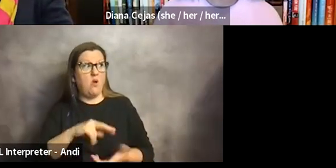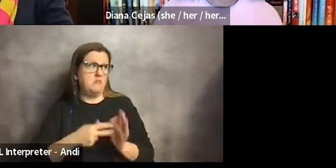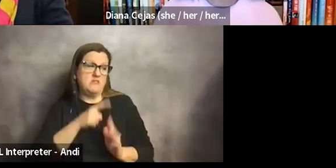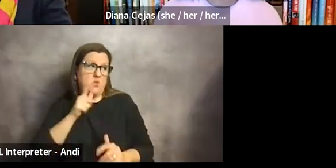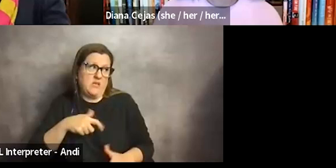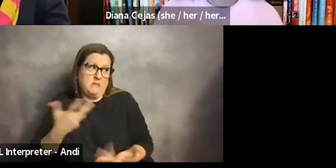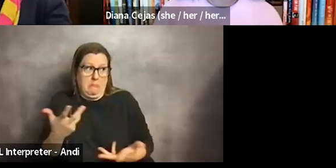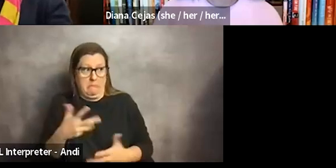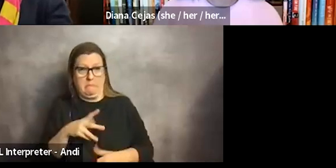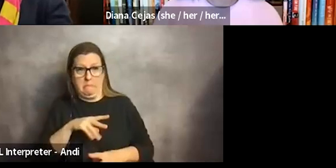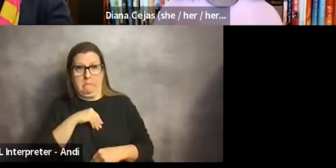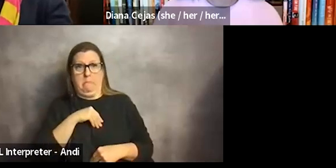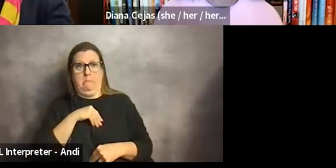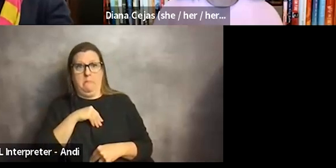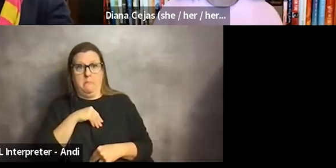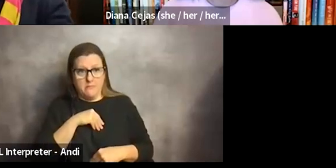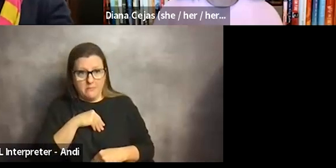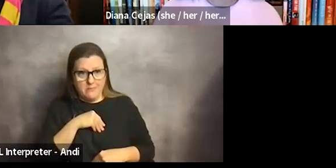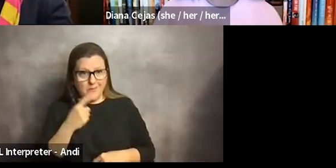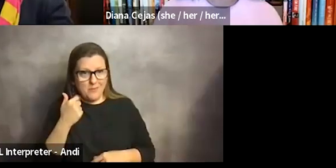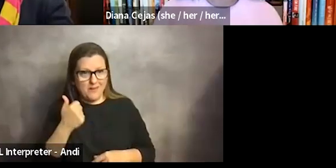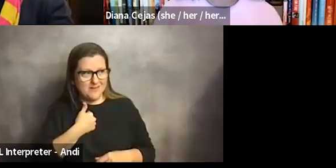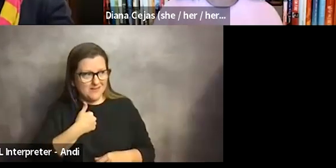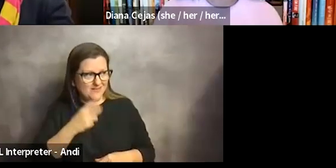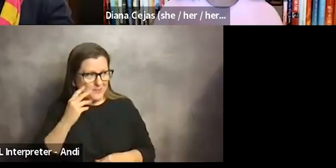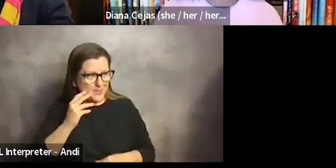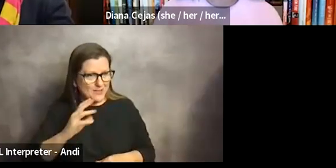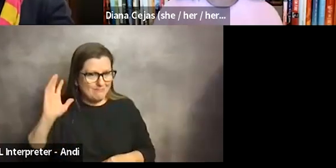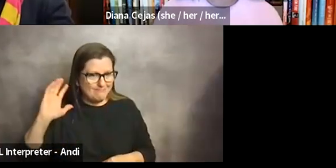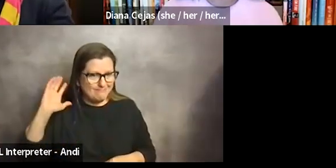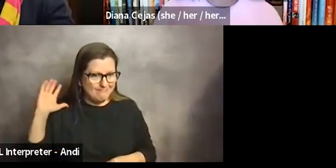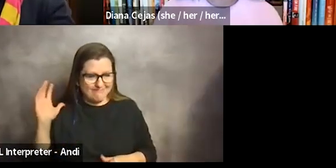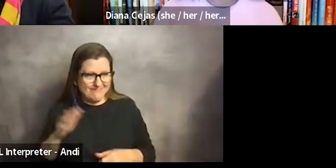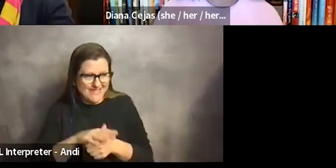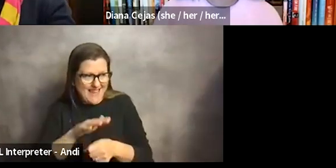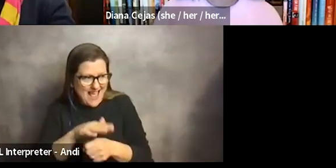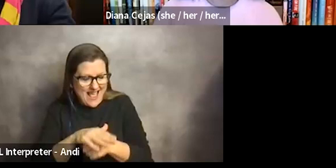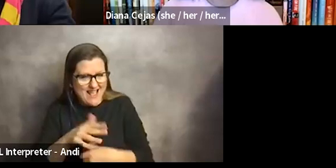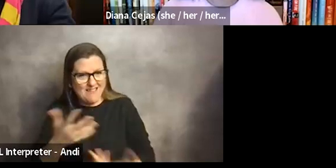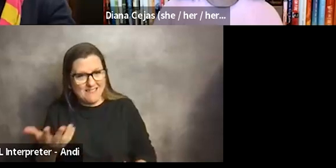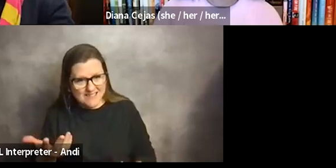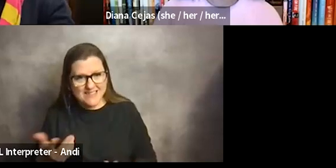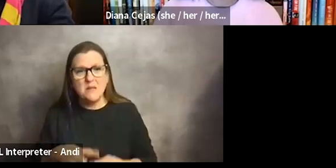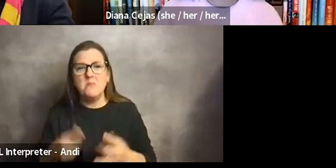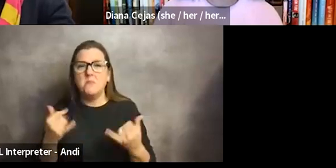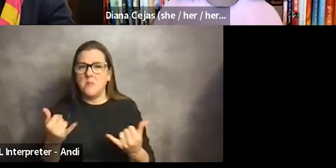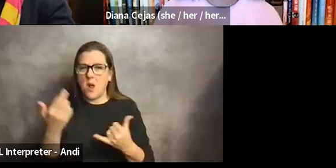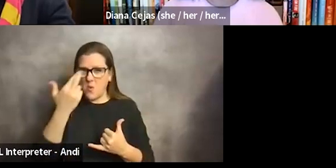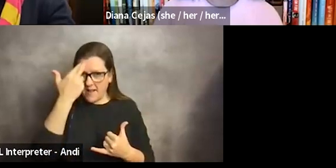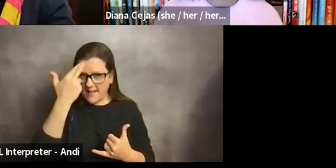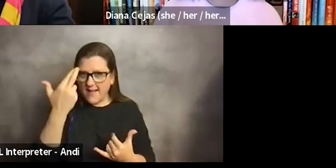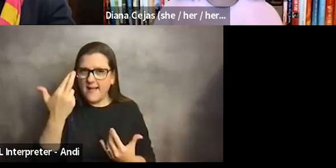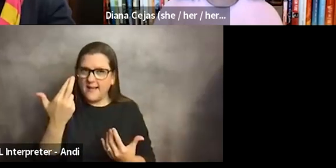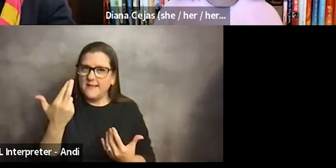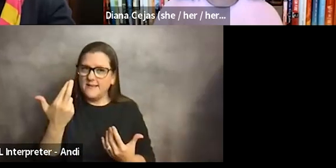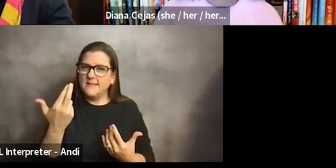it. And because I didn't have any other like past experience to, to suggest otherwise. But the one thing I